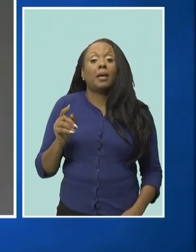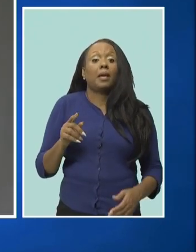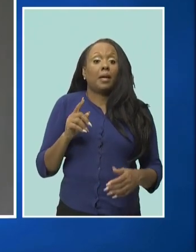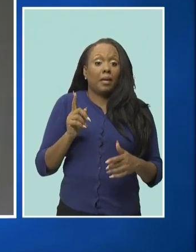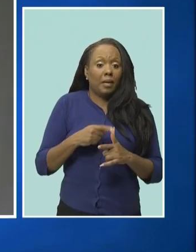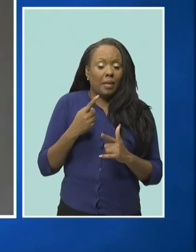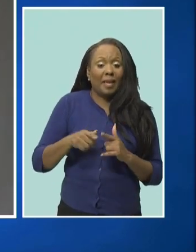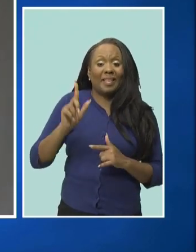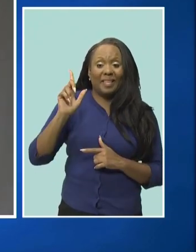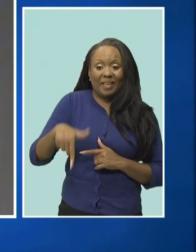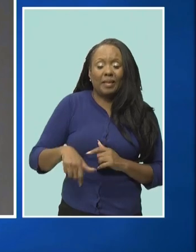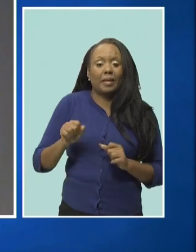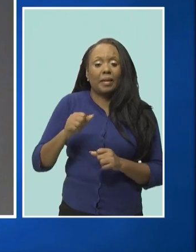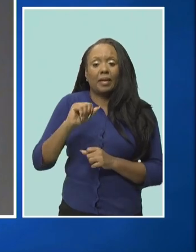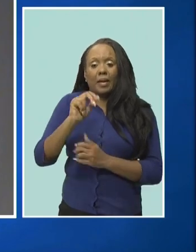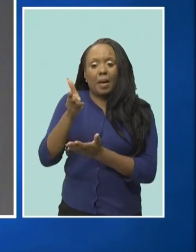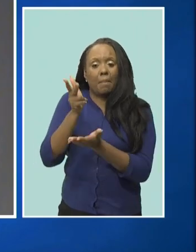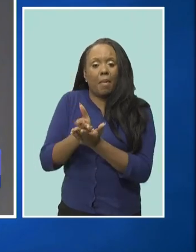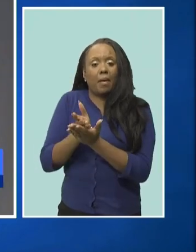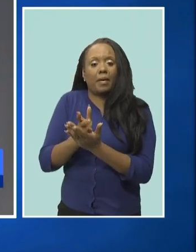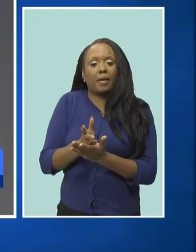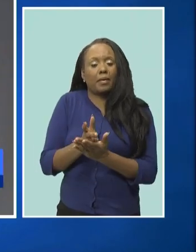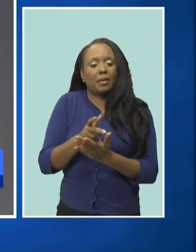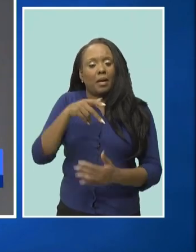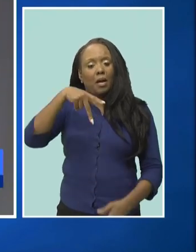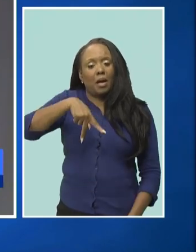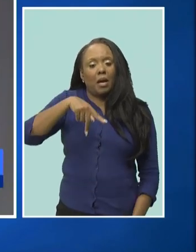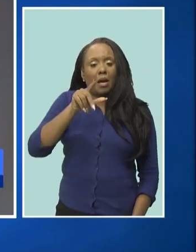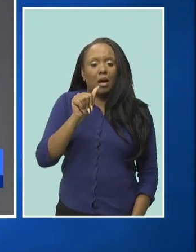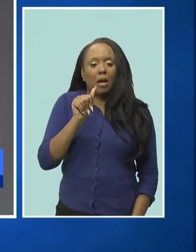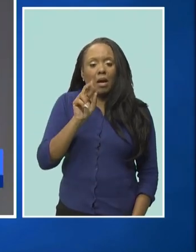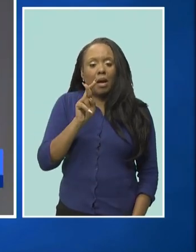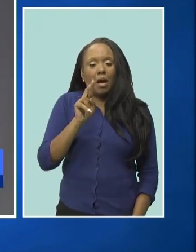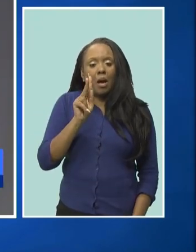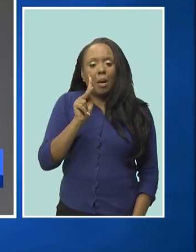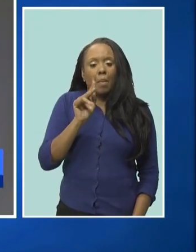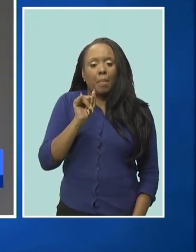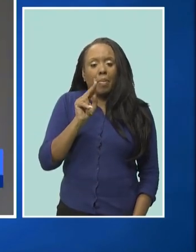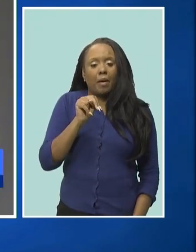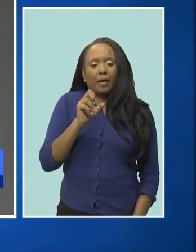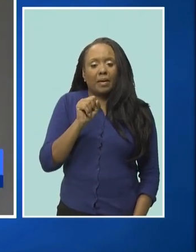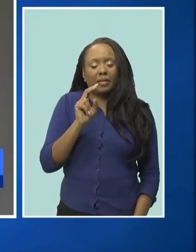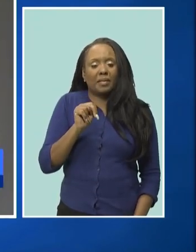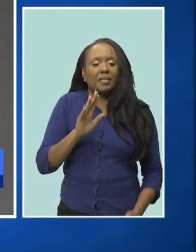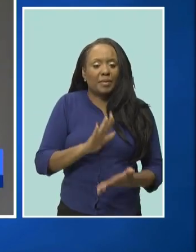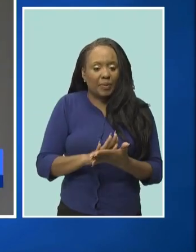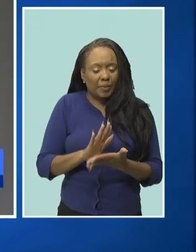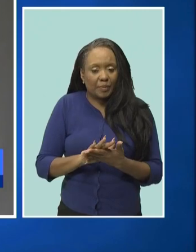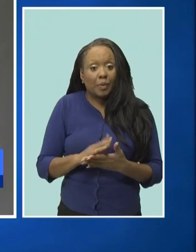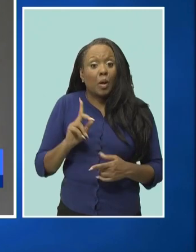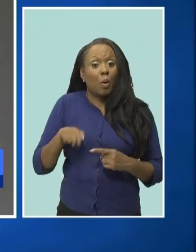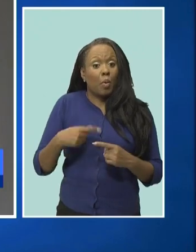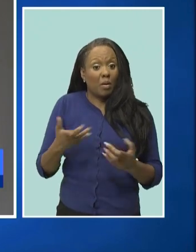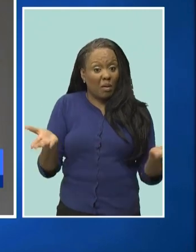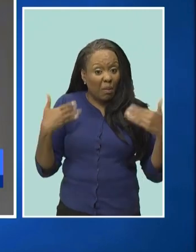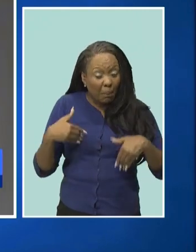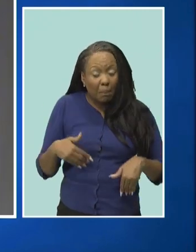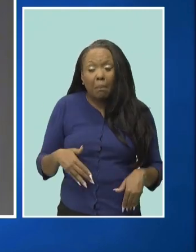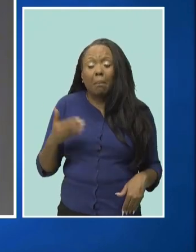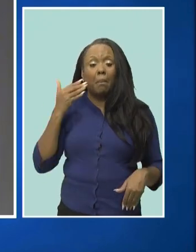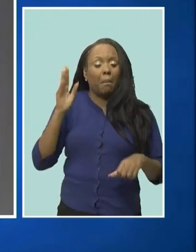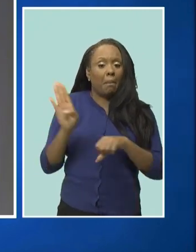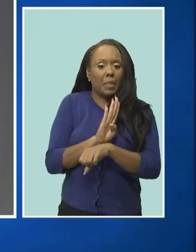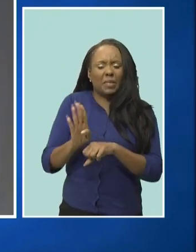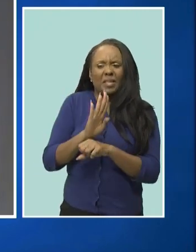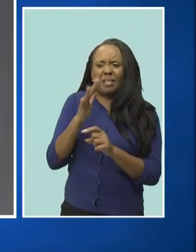secondary school so we we're with our neighbors right we are with our neighbors we ask that when you come you know their businesses surrounding